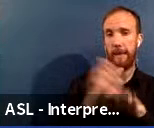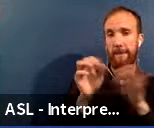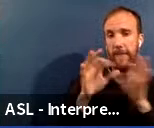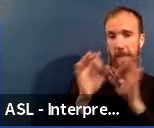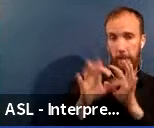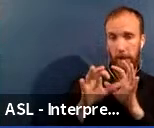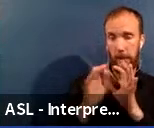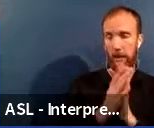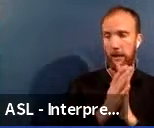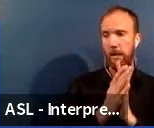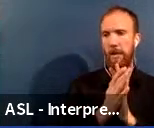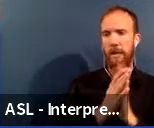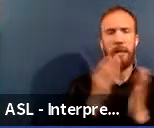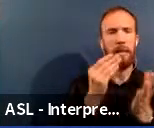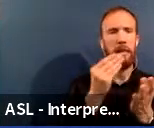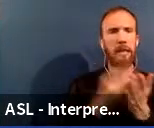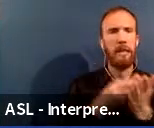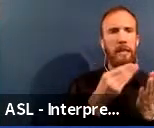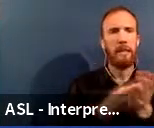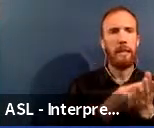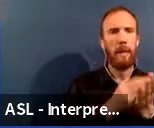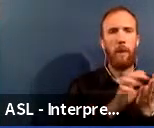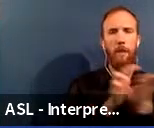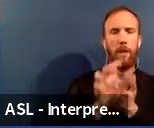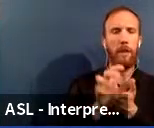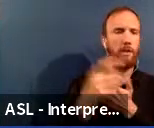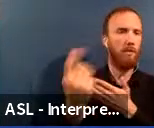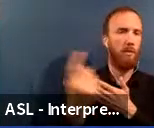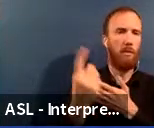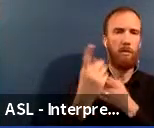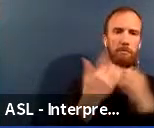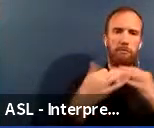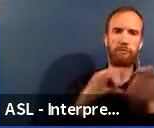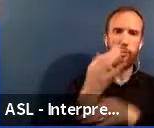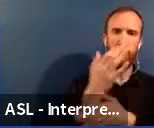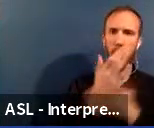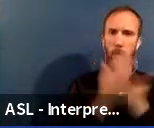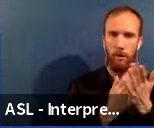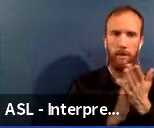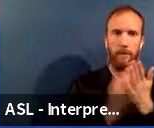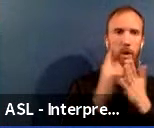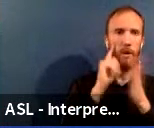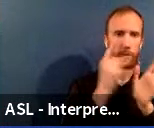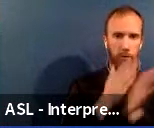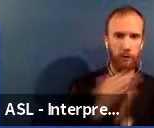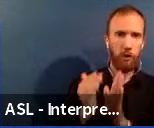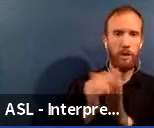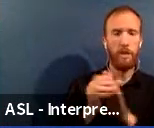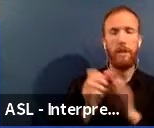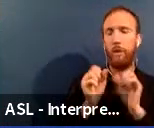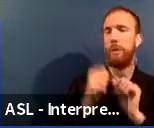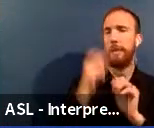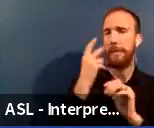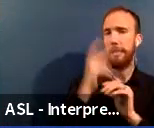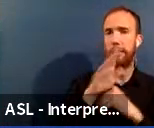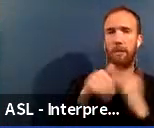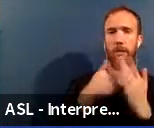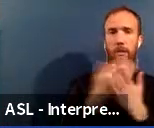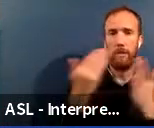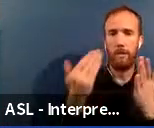a capital, you know, funding is, is, always a key driver of the strategy. Um, and, and you can find the latest, uh,